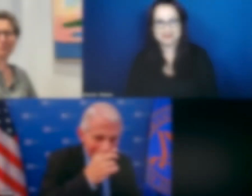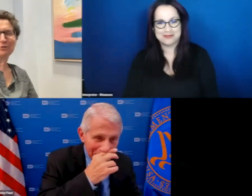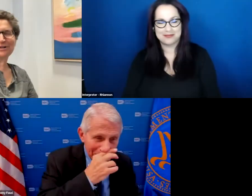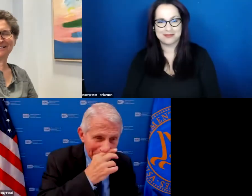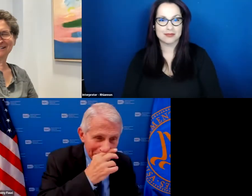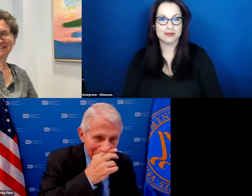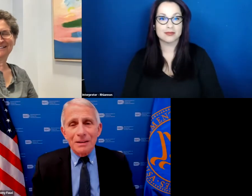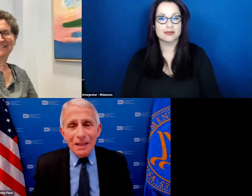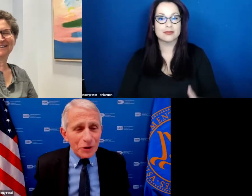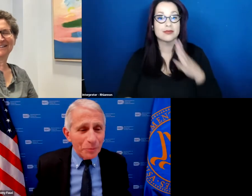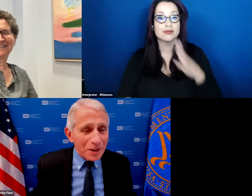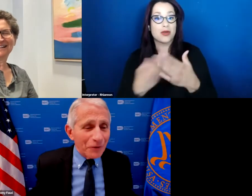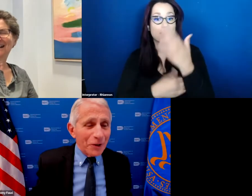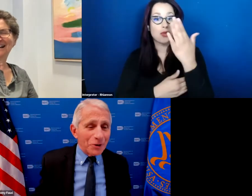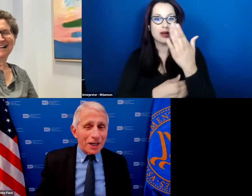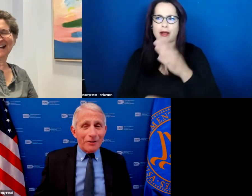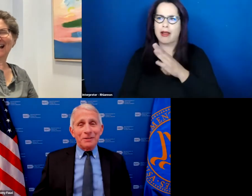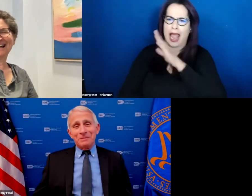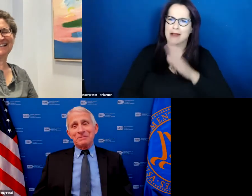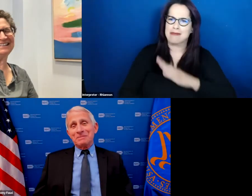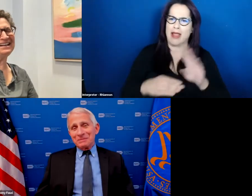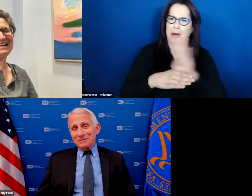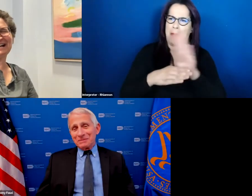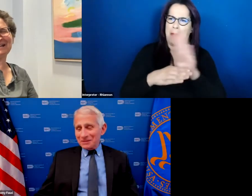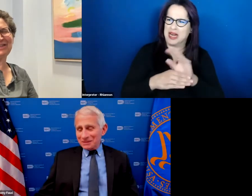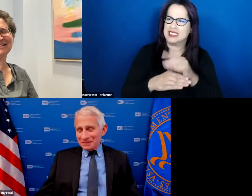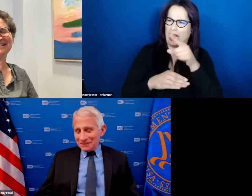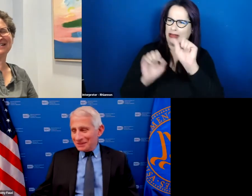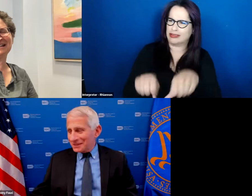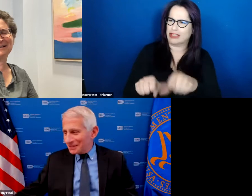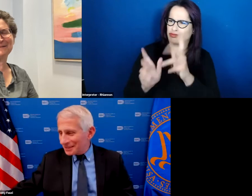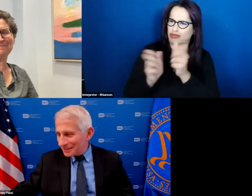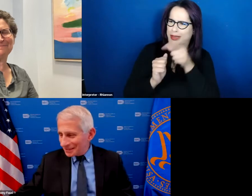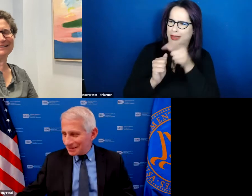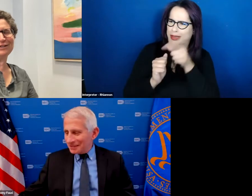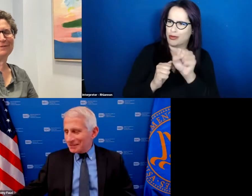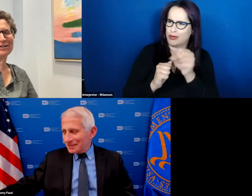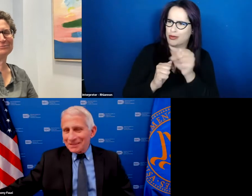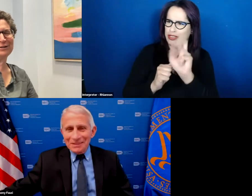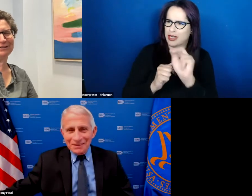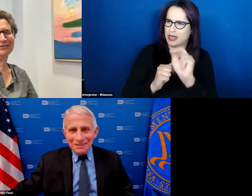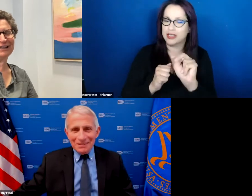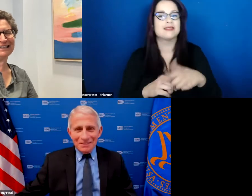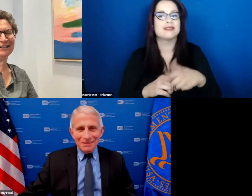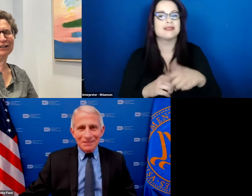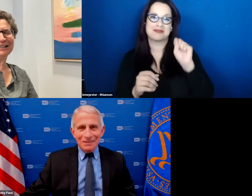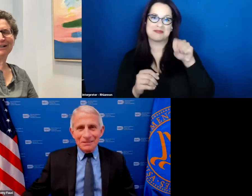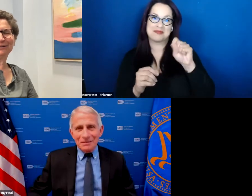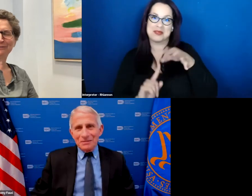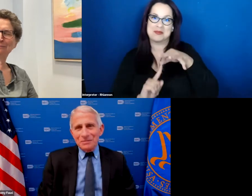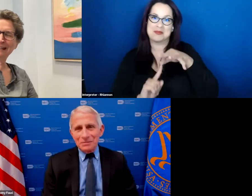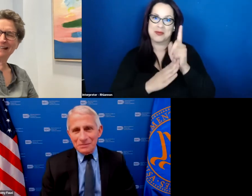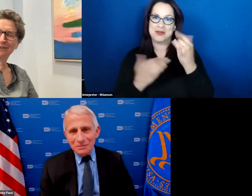good morning never too busy for you sharon yeah this is a really special moment uh